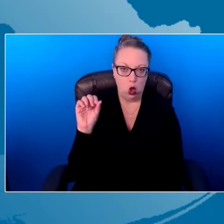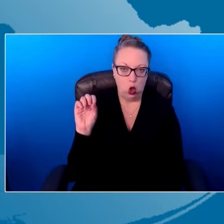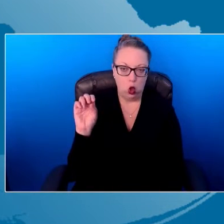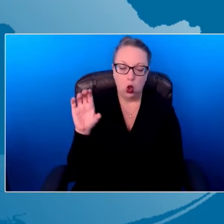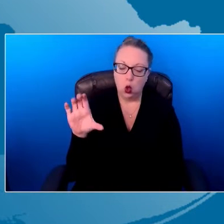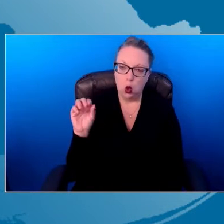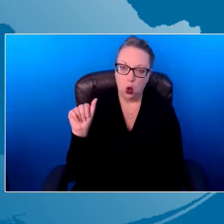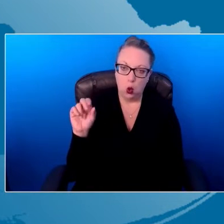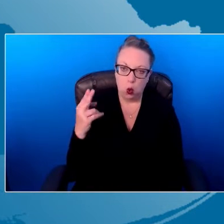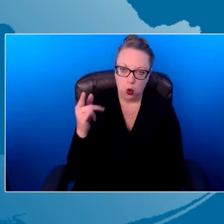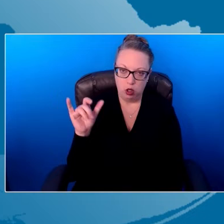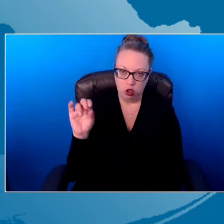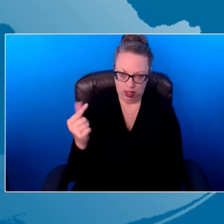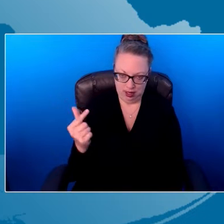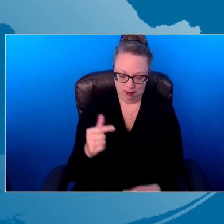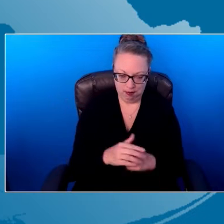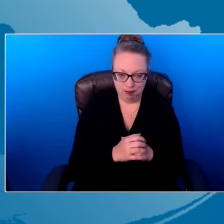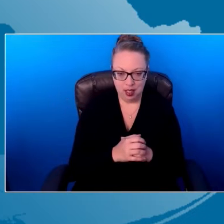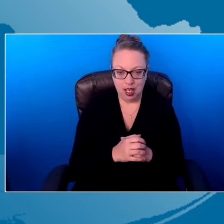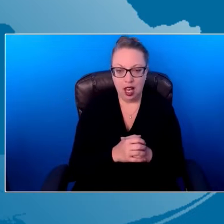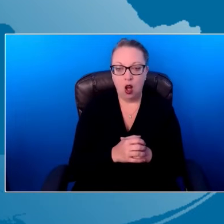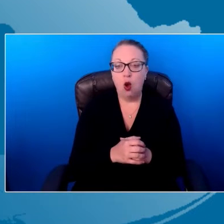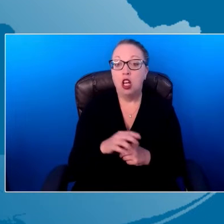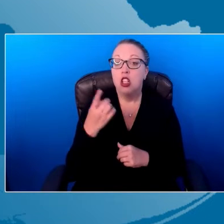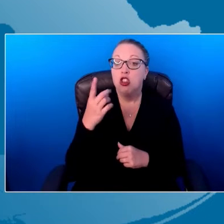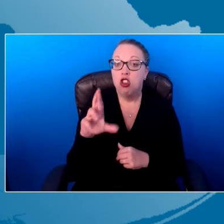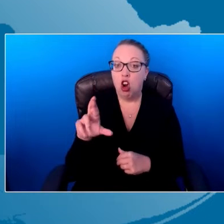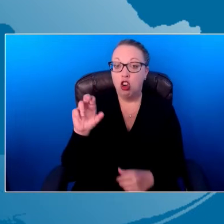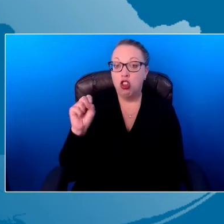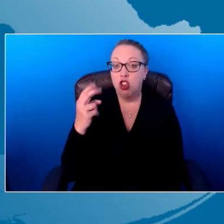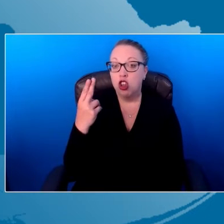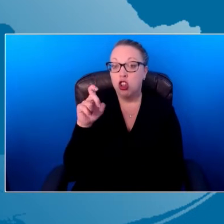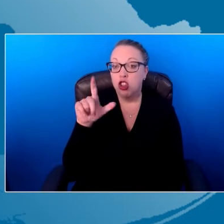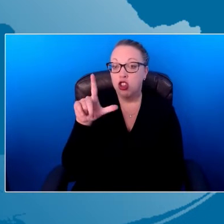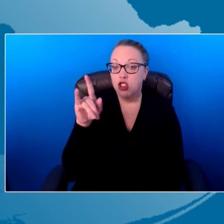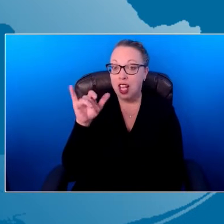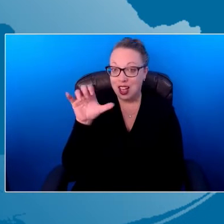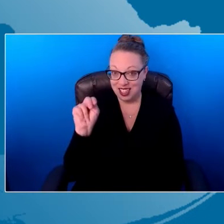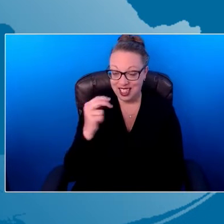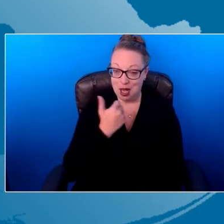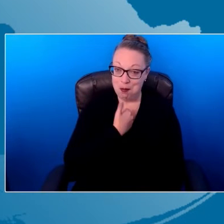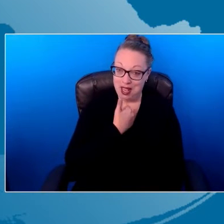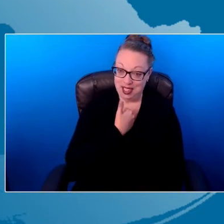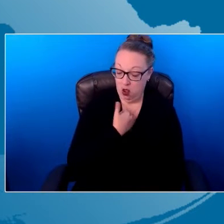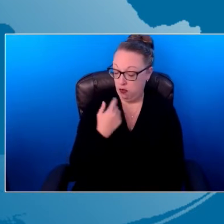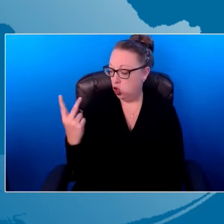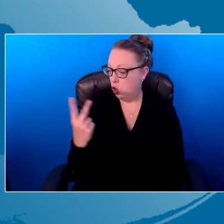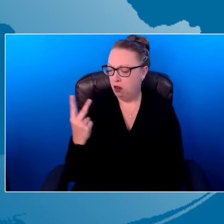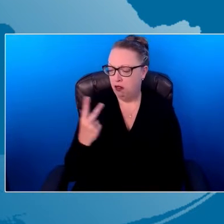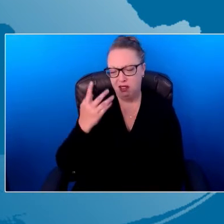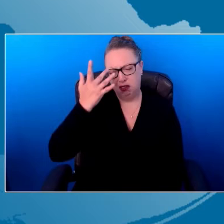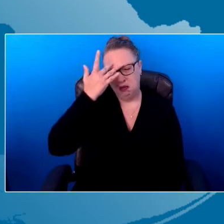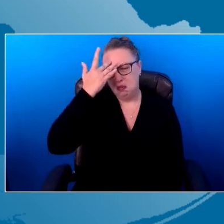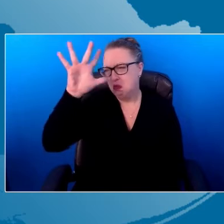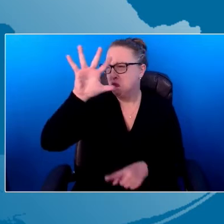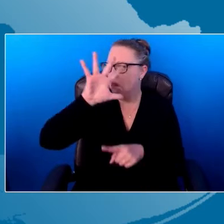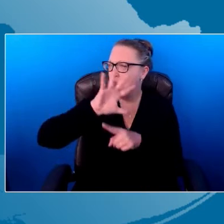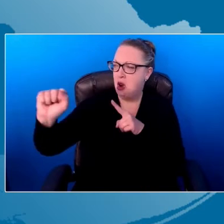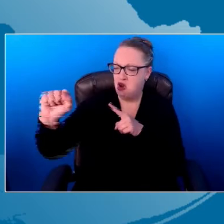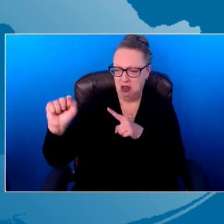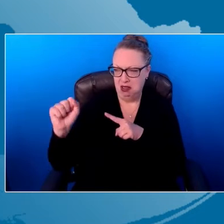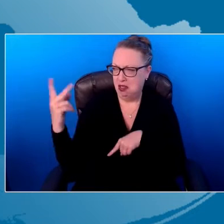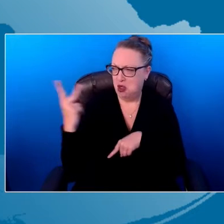Dr. Melissa Sheldon and I were so smart that we were able just to create this on our own, that we came up with this on our own. But